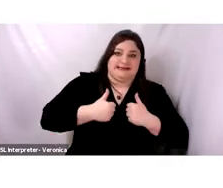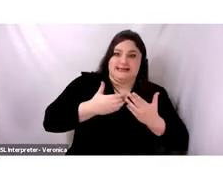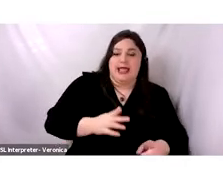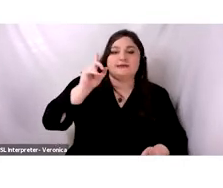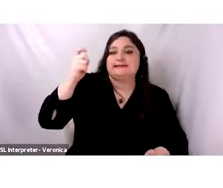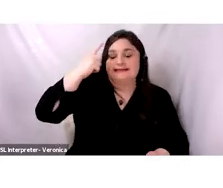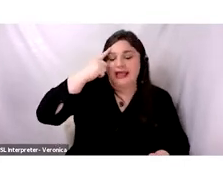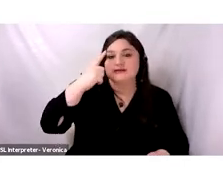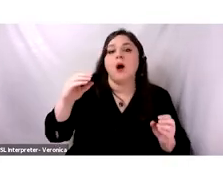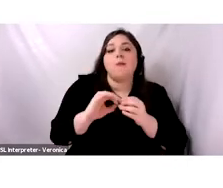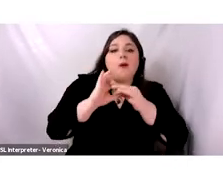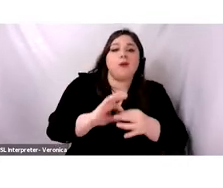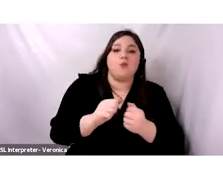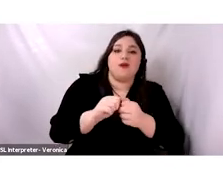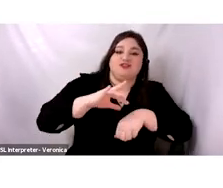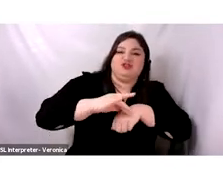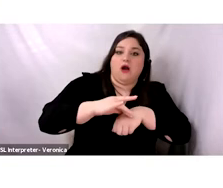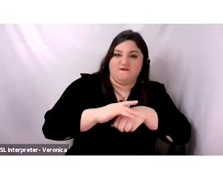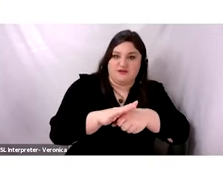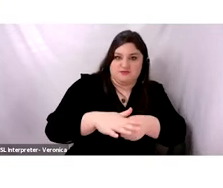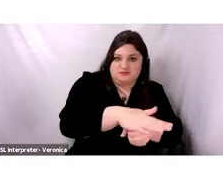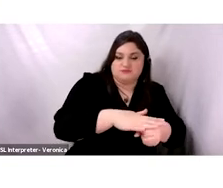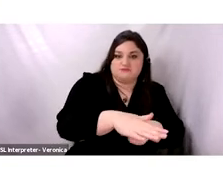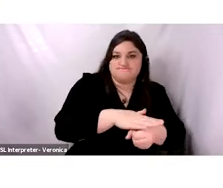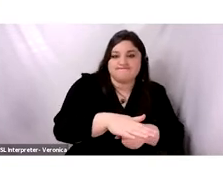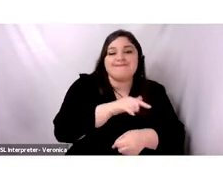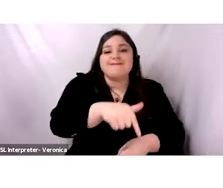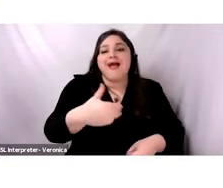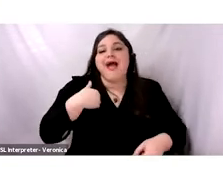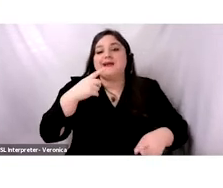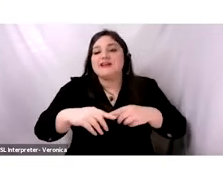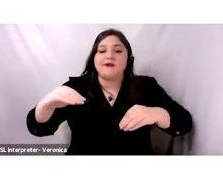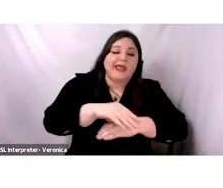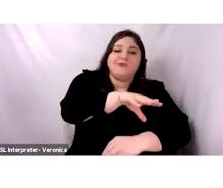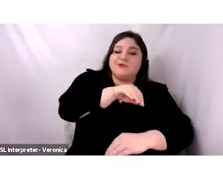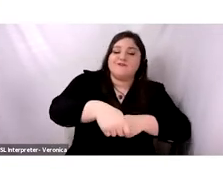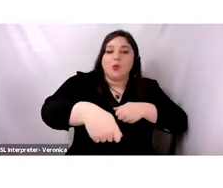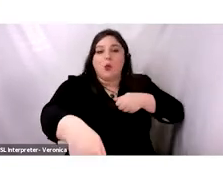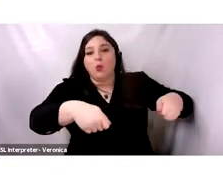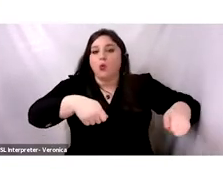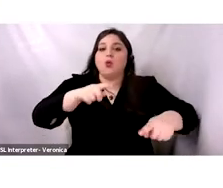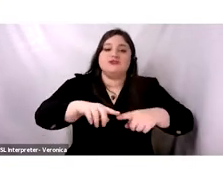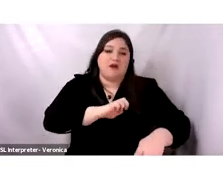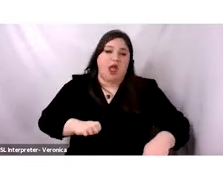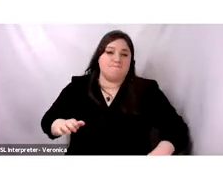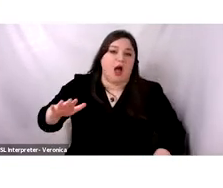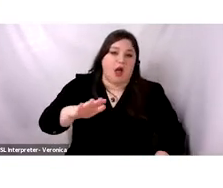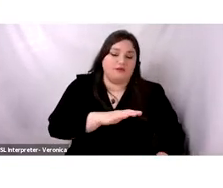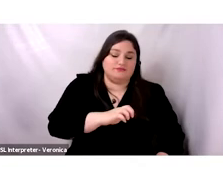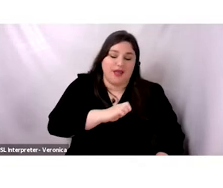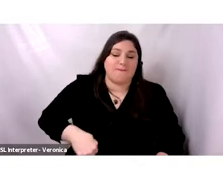geographical concept, ruled by the different empires that were in the region. However, in